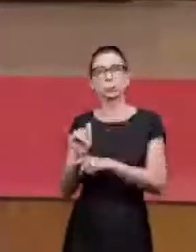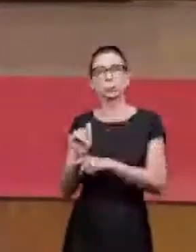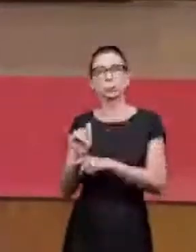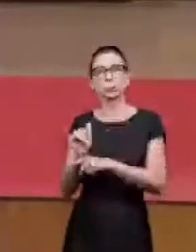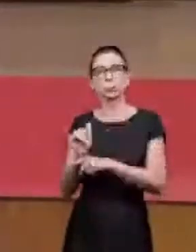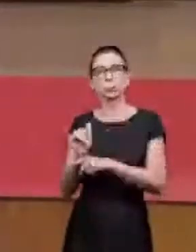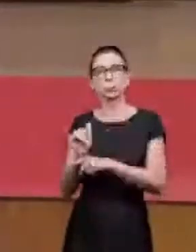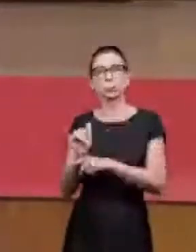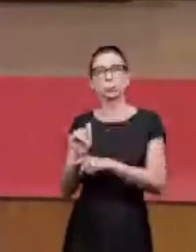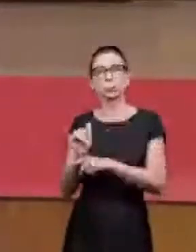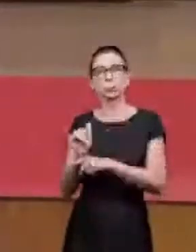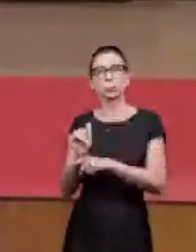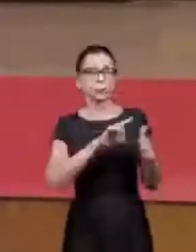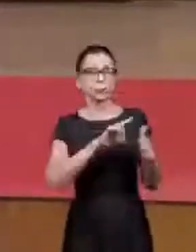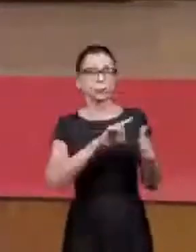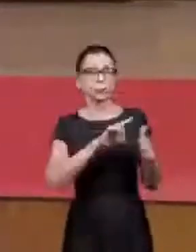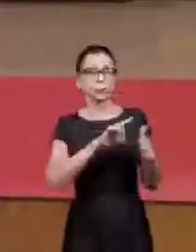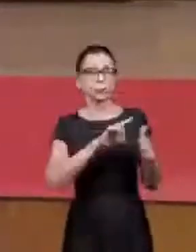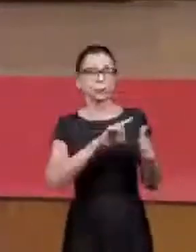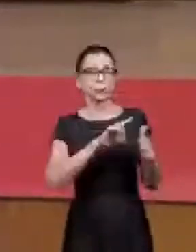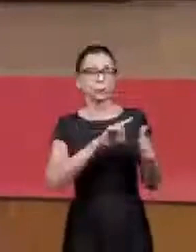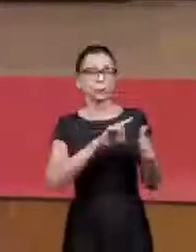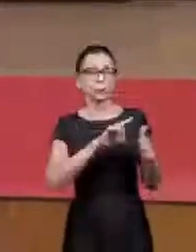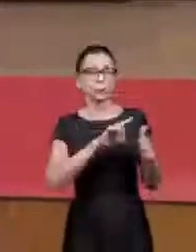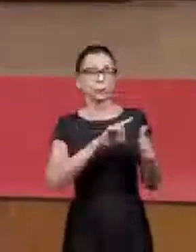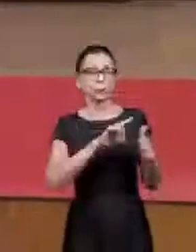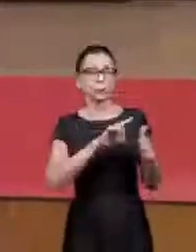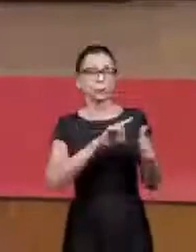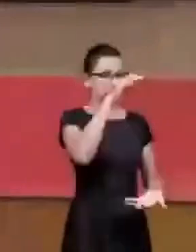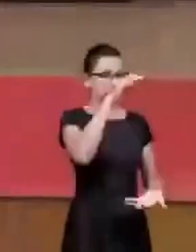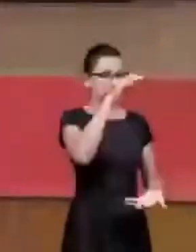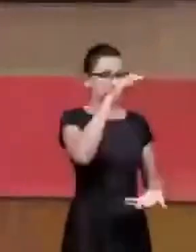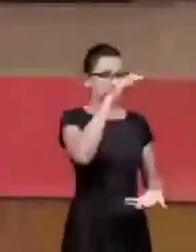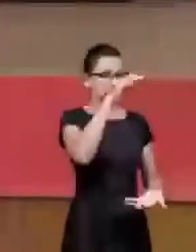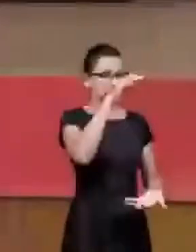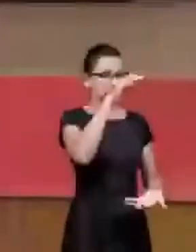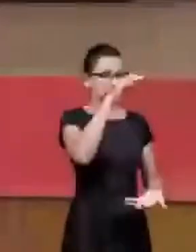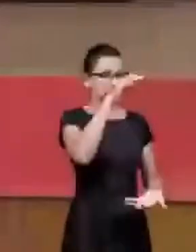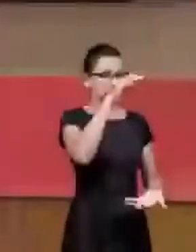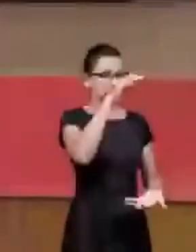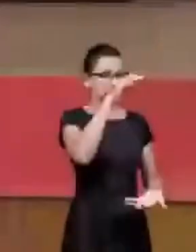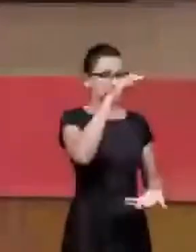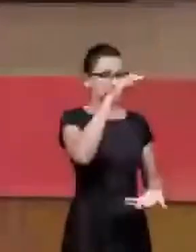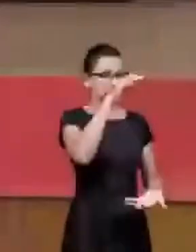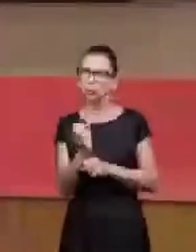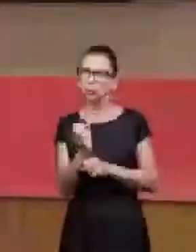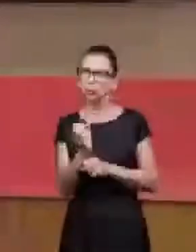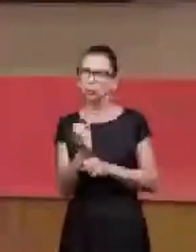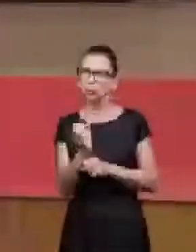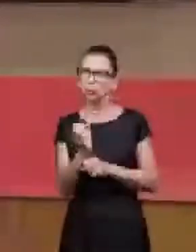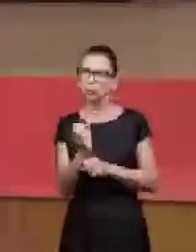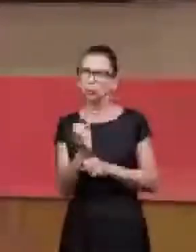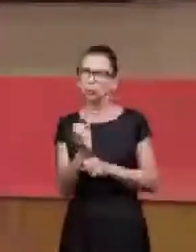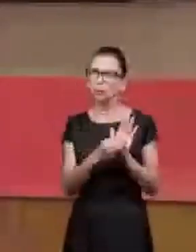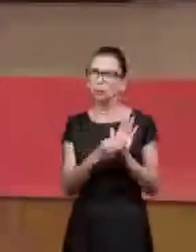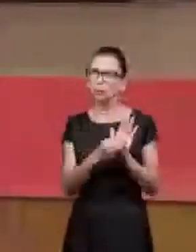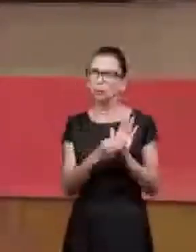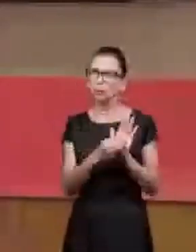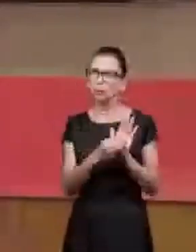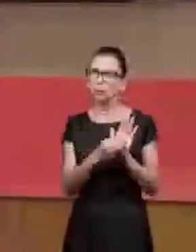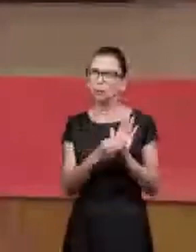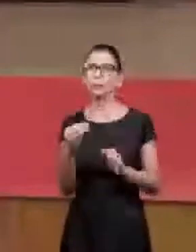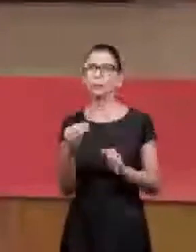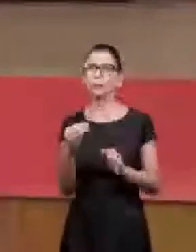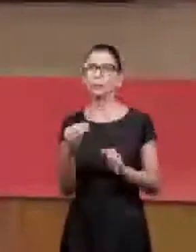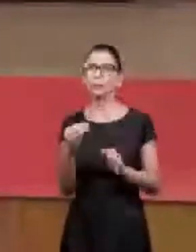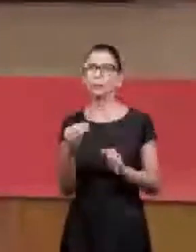it would leave. It used to go to satellite. And now it went to YouTube, which was a new channel, which didn't have much content. We